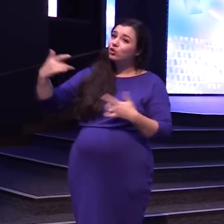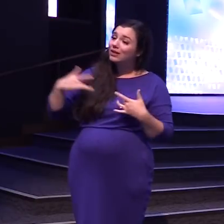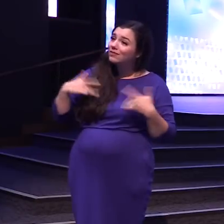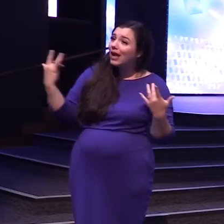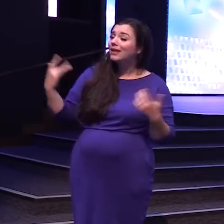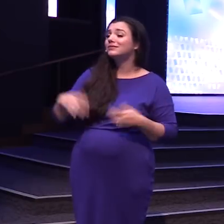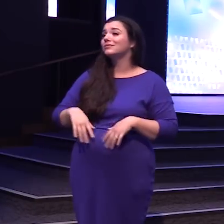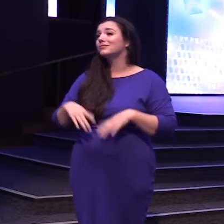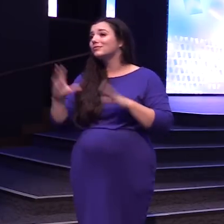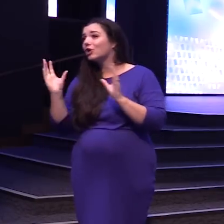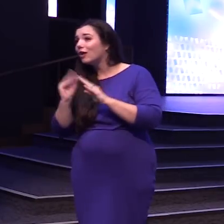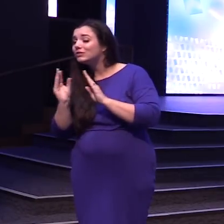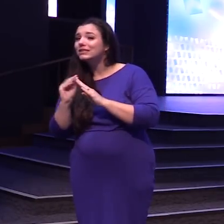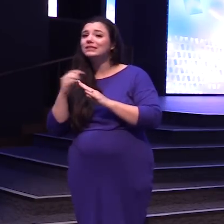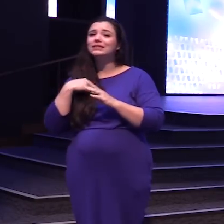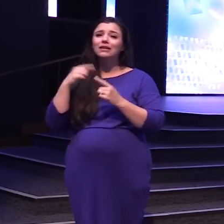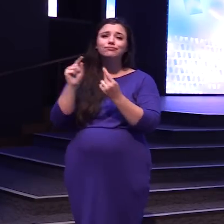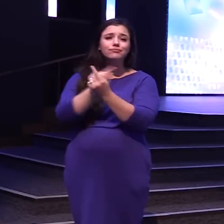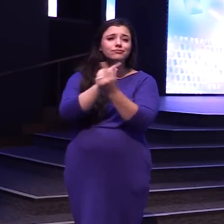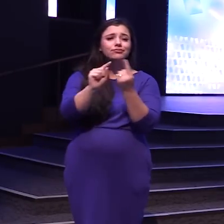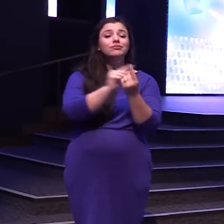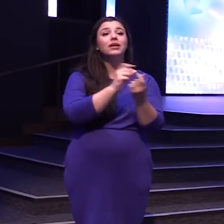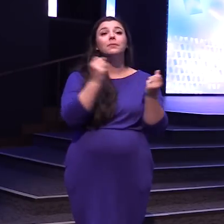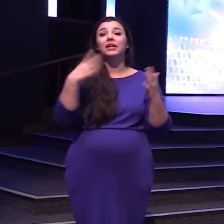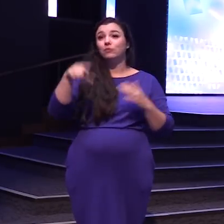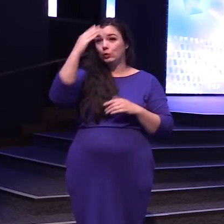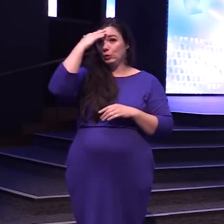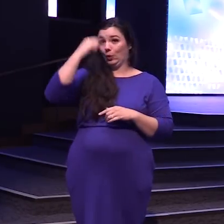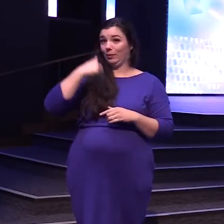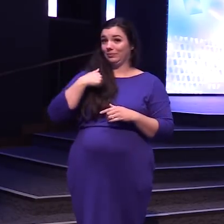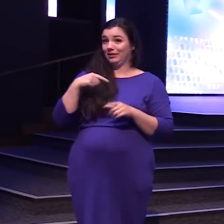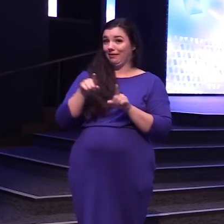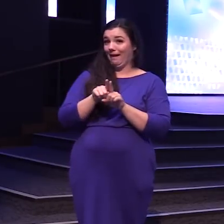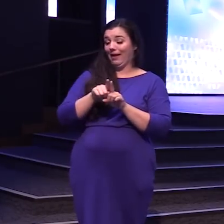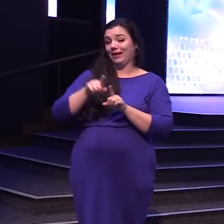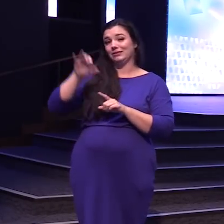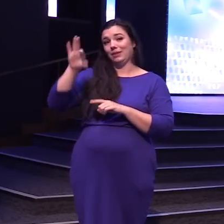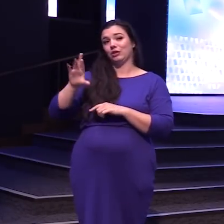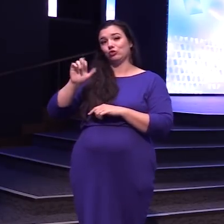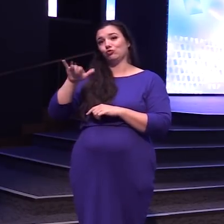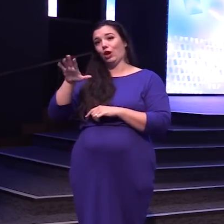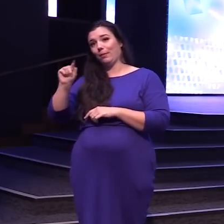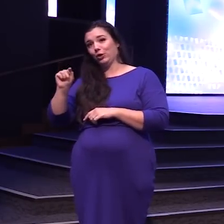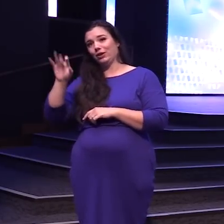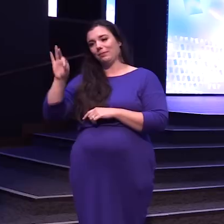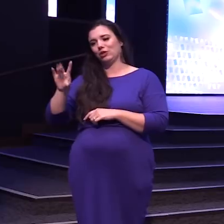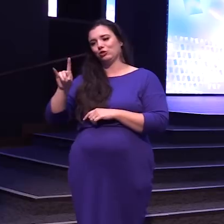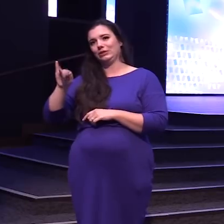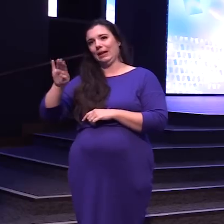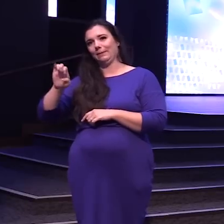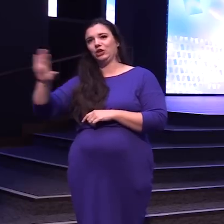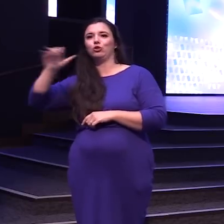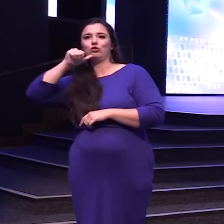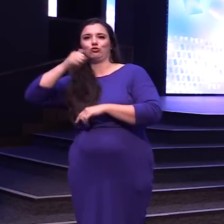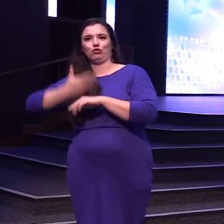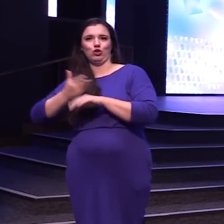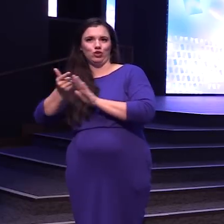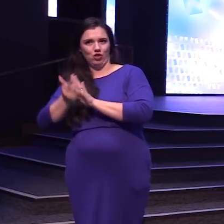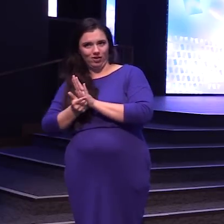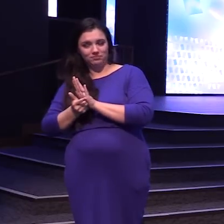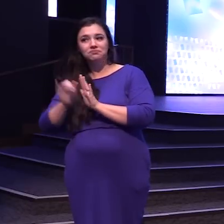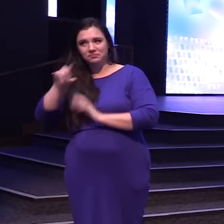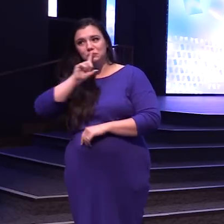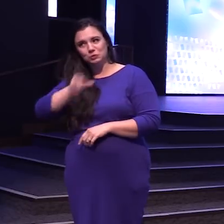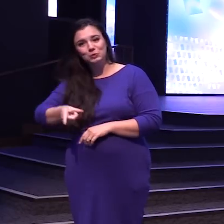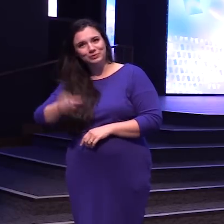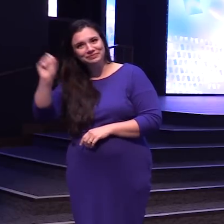conferences Some of you know me as Pastor Robert and Pastor Debbie's daughter-in-law Which is true